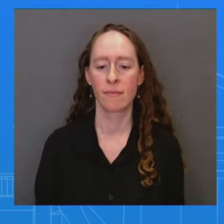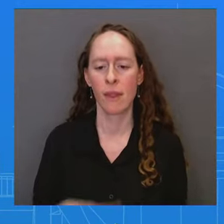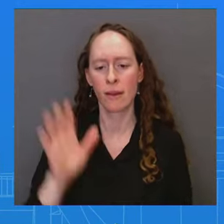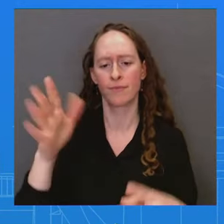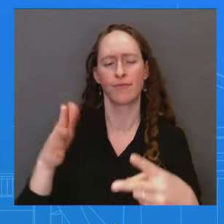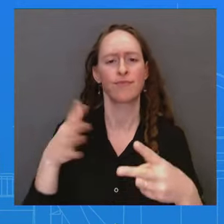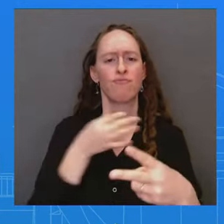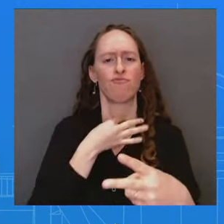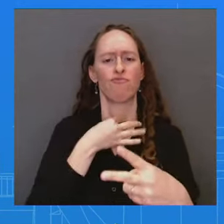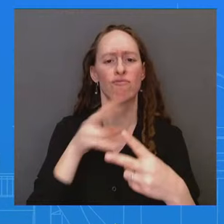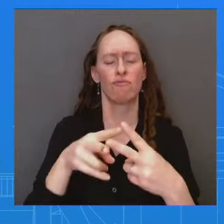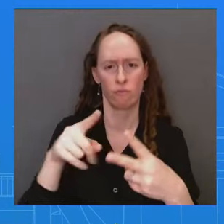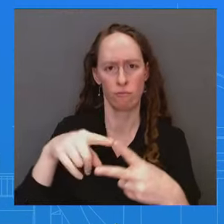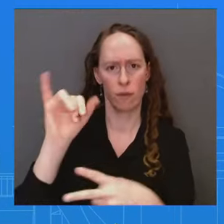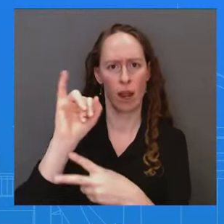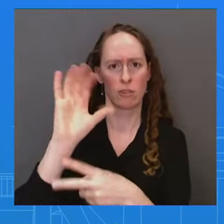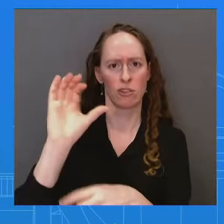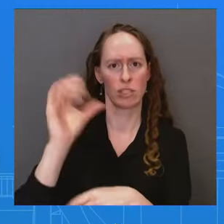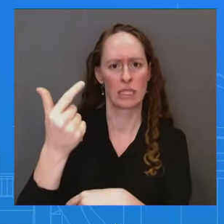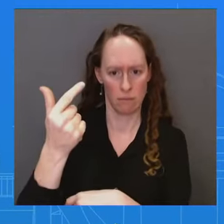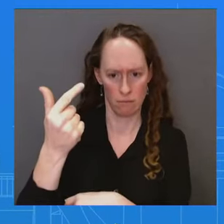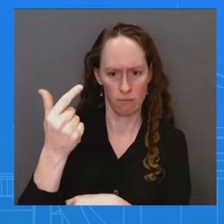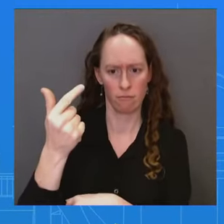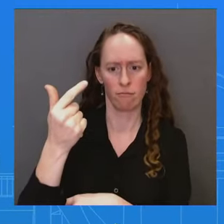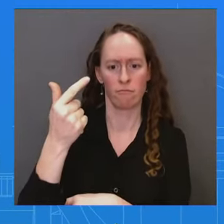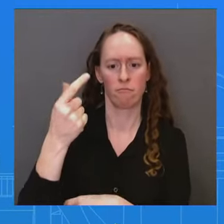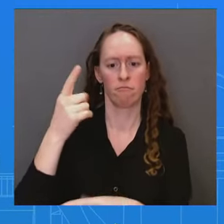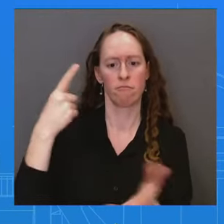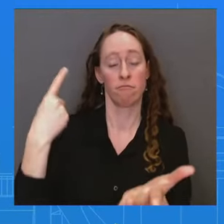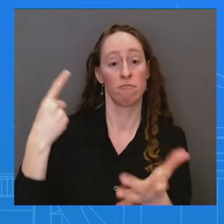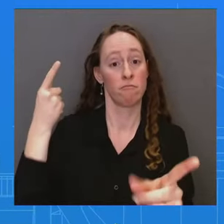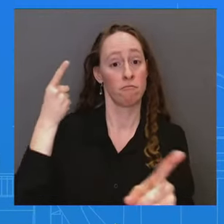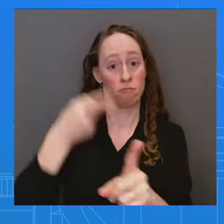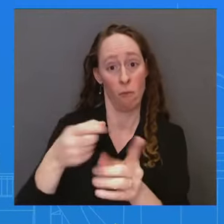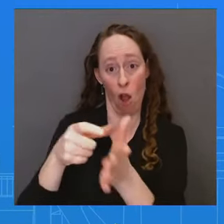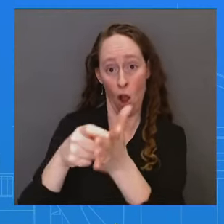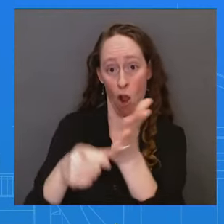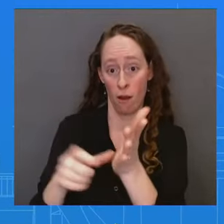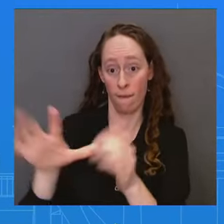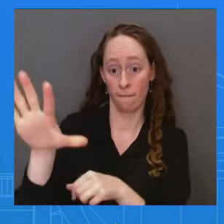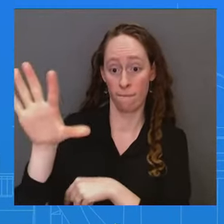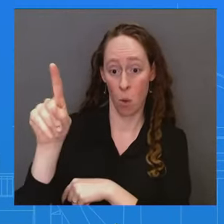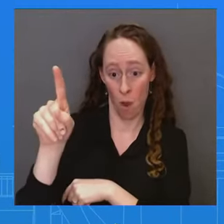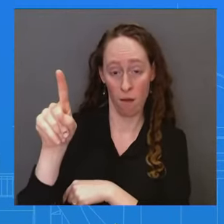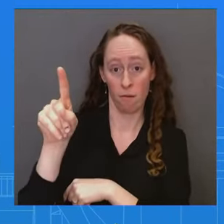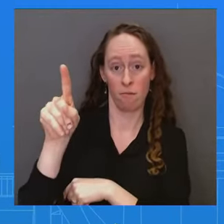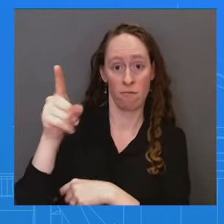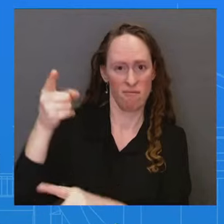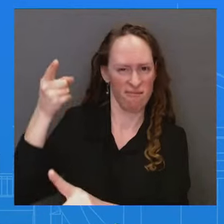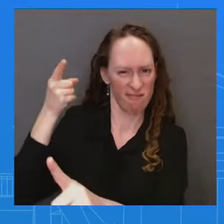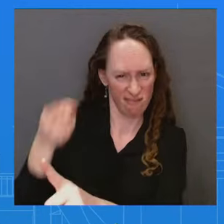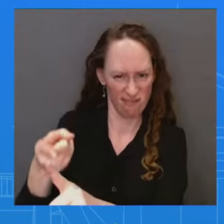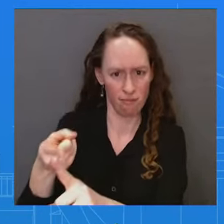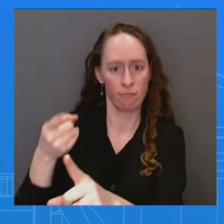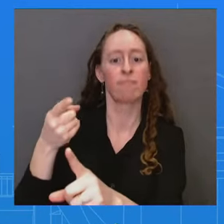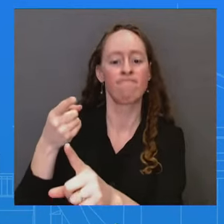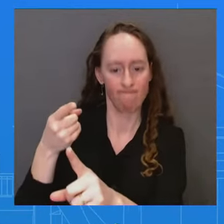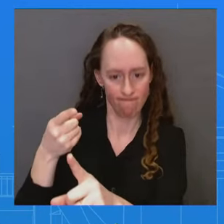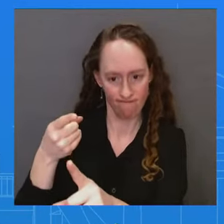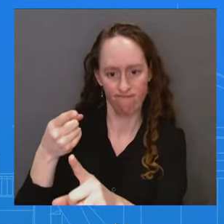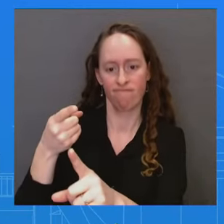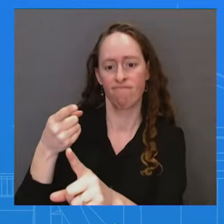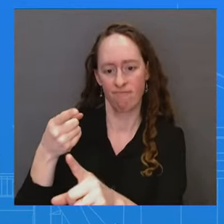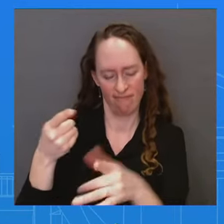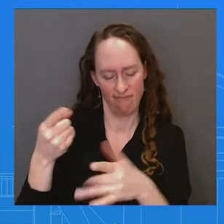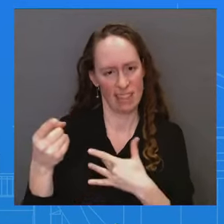51 of the Convention that Israel is a signatory to, Gaza is an occupied territory. Despite the fact that Israel has withdrew